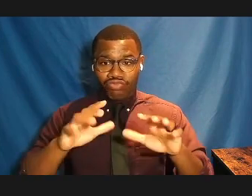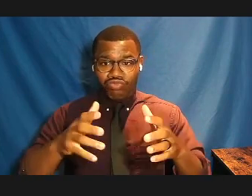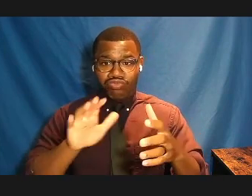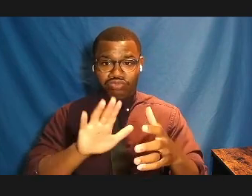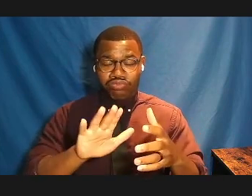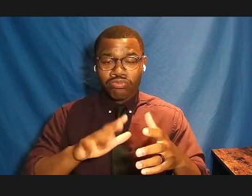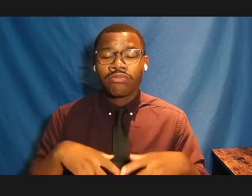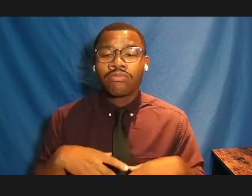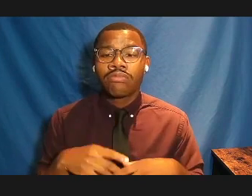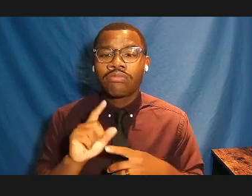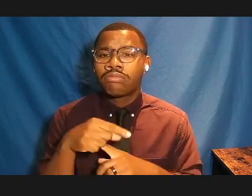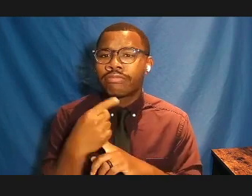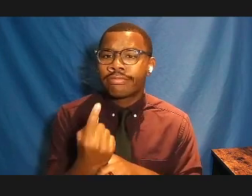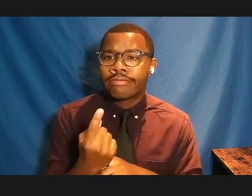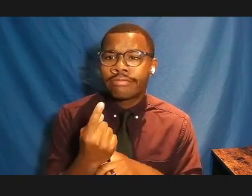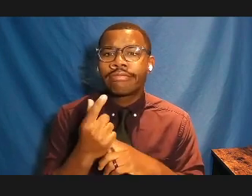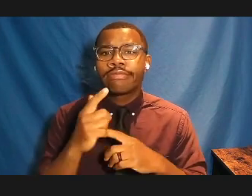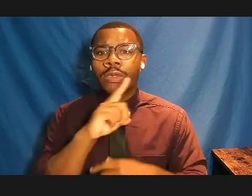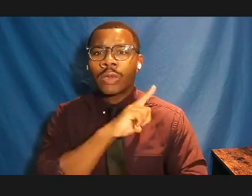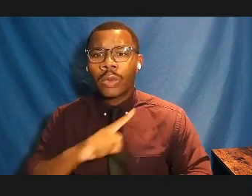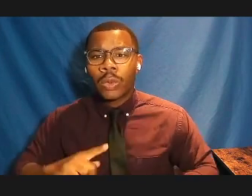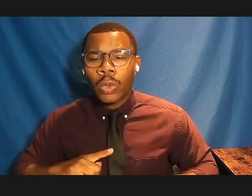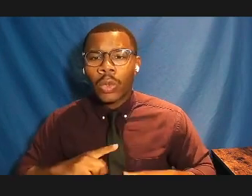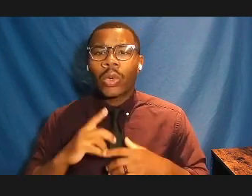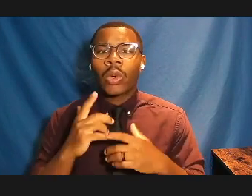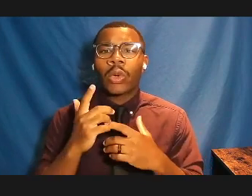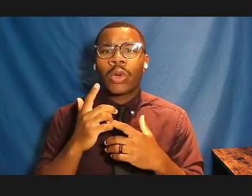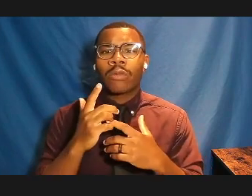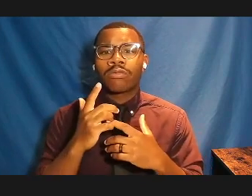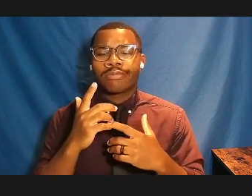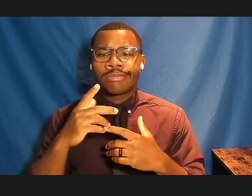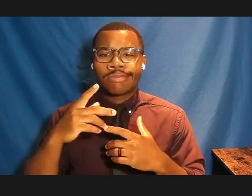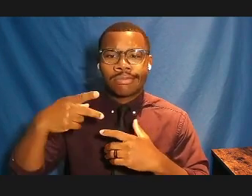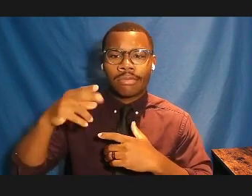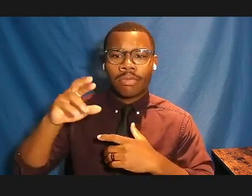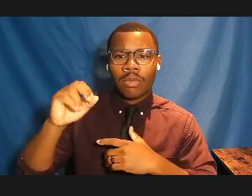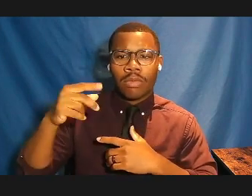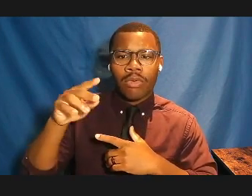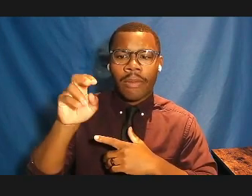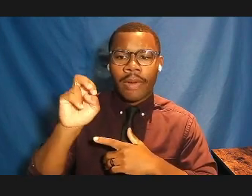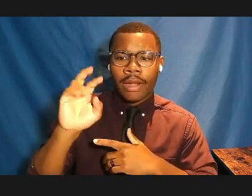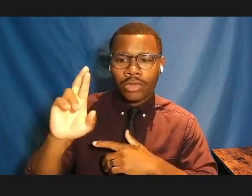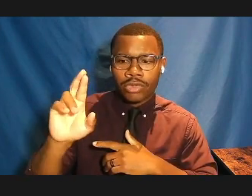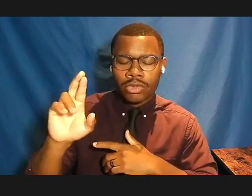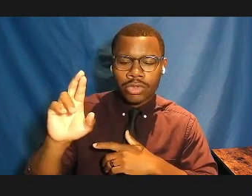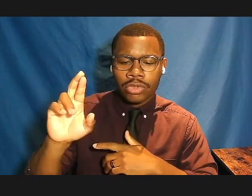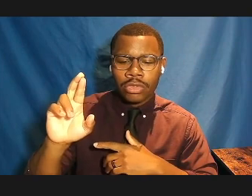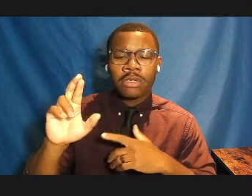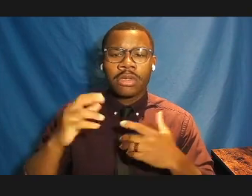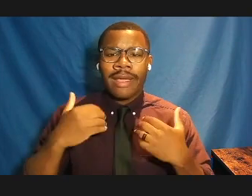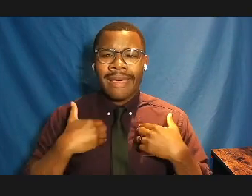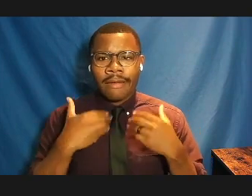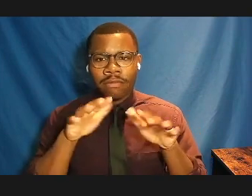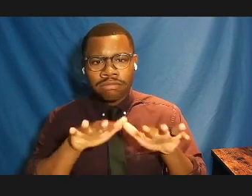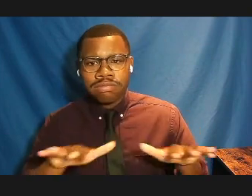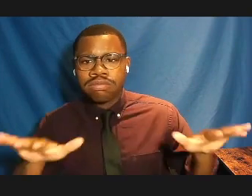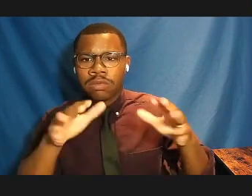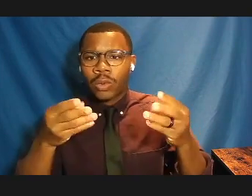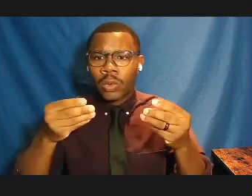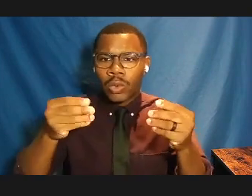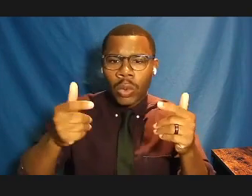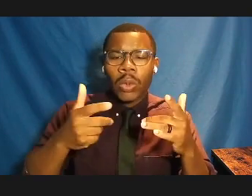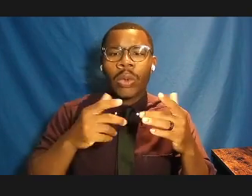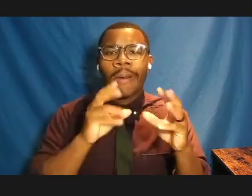proprietors of a vast tract of continent, comprehending all the various soils and climates of the world, and